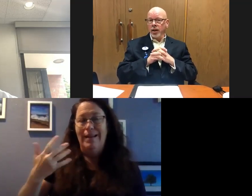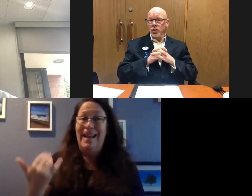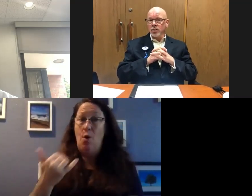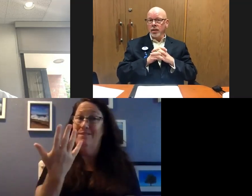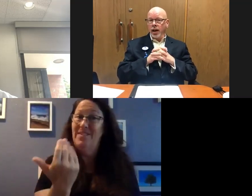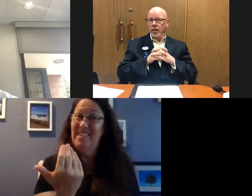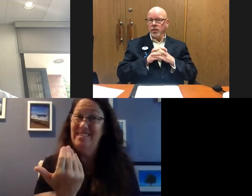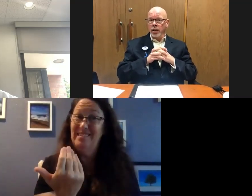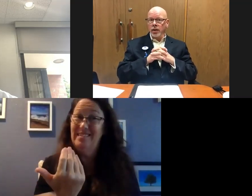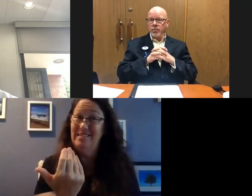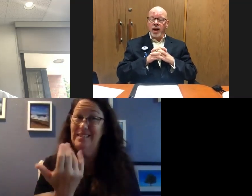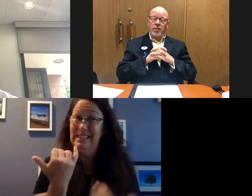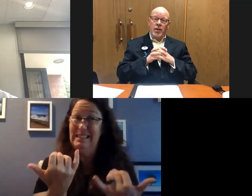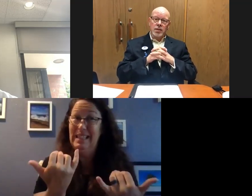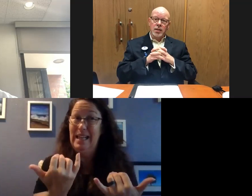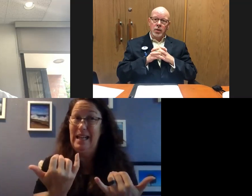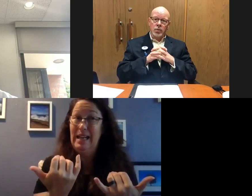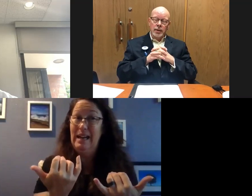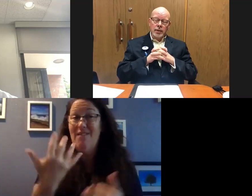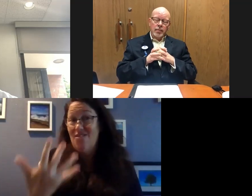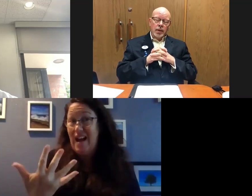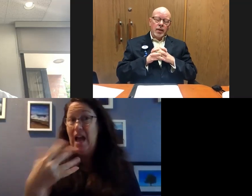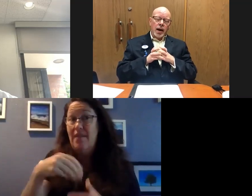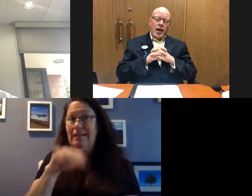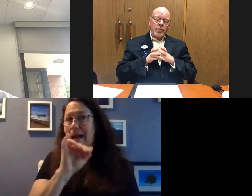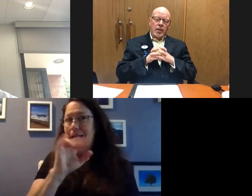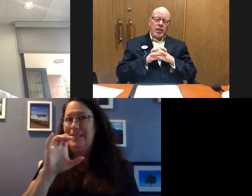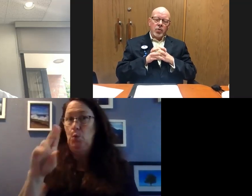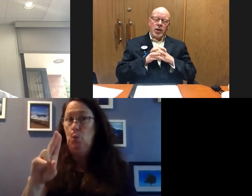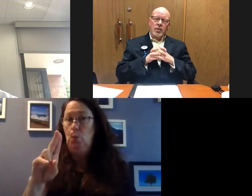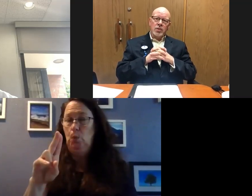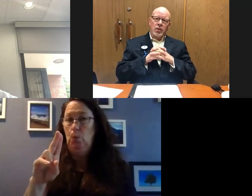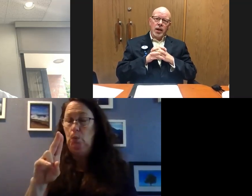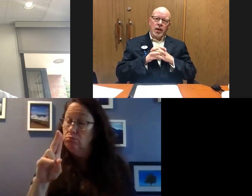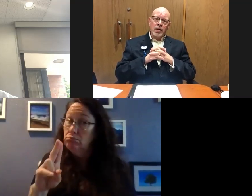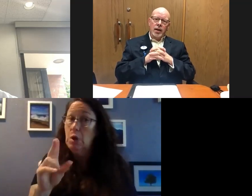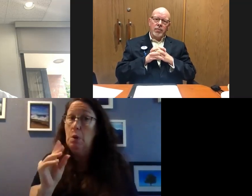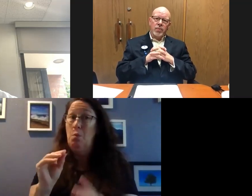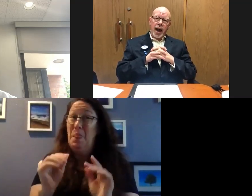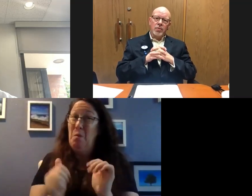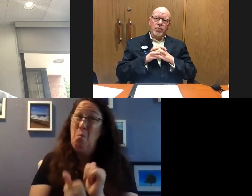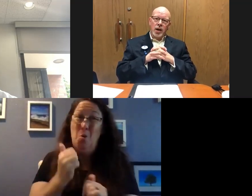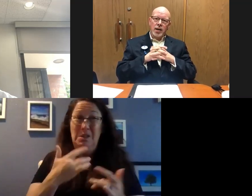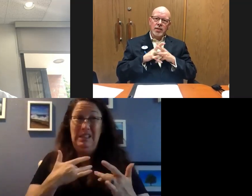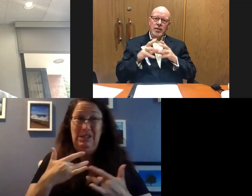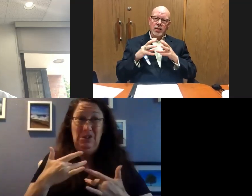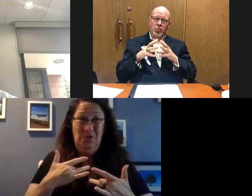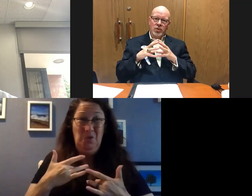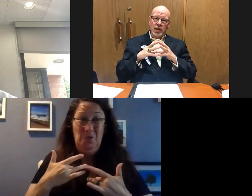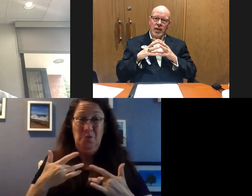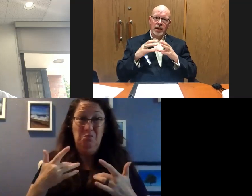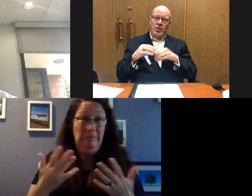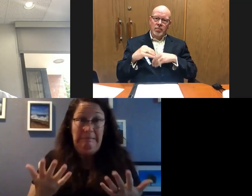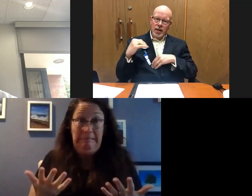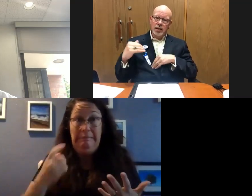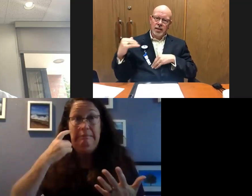inpatients today, including five in our ICU. The more concerning factor for us is we're